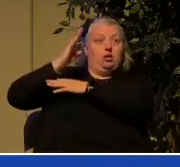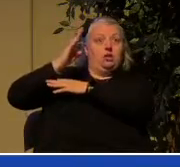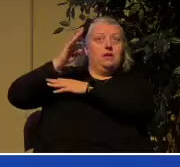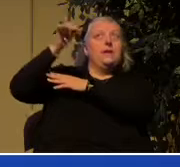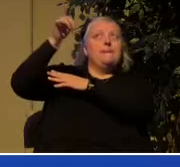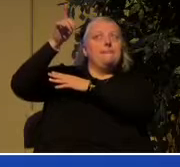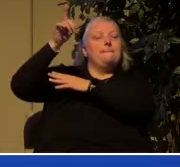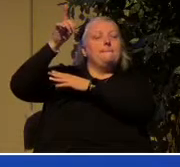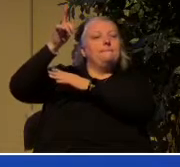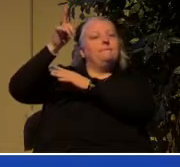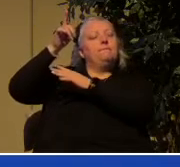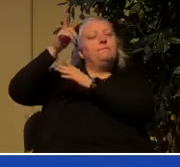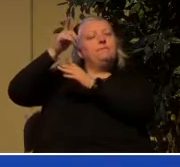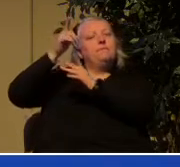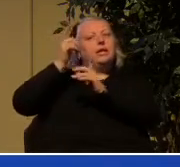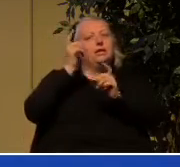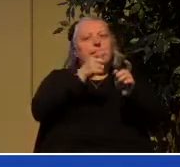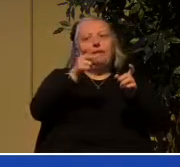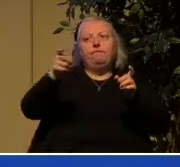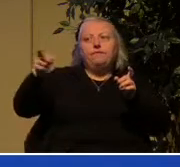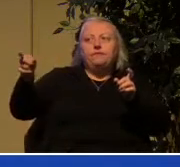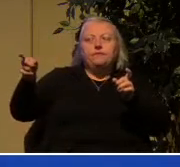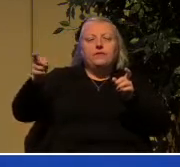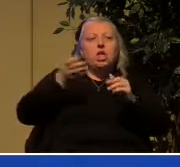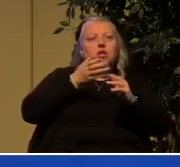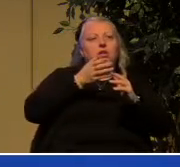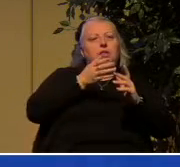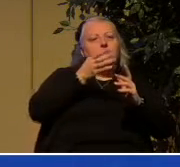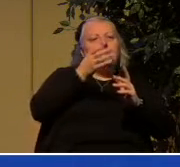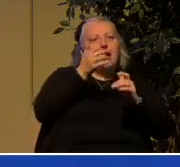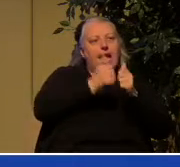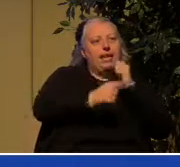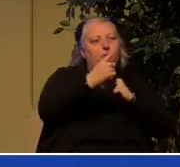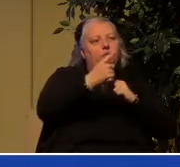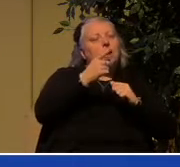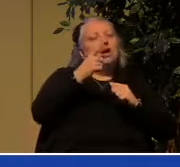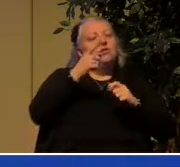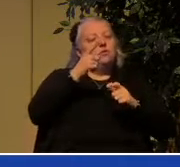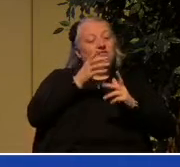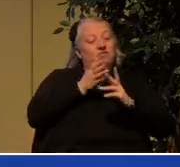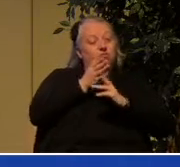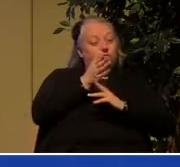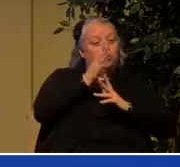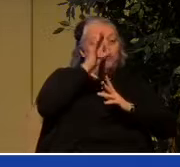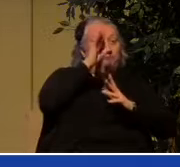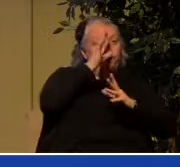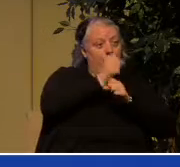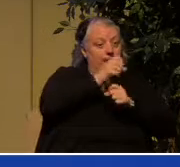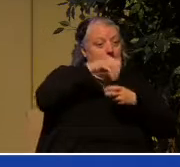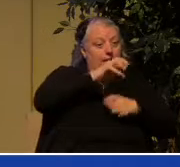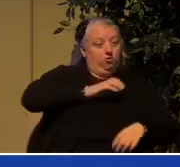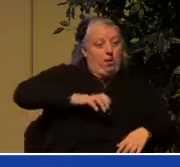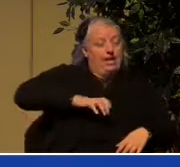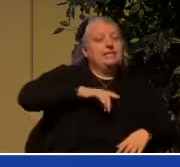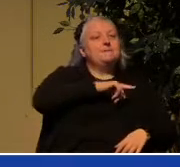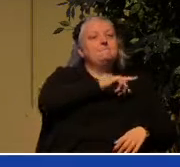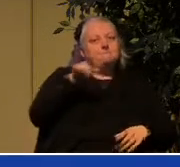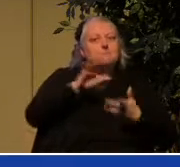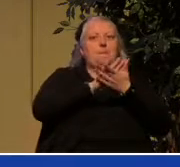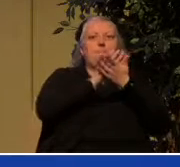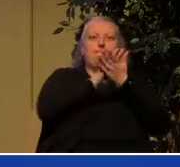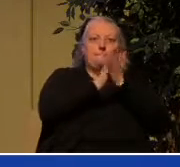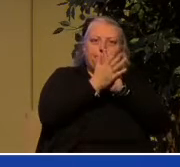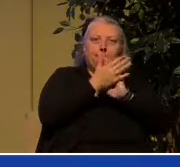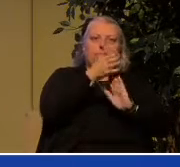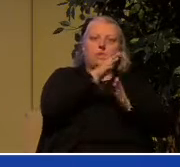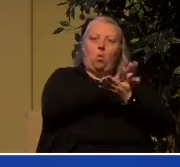for those who through faith in Christ have become holy whatever that looks like at the very least it